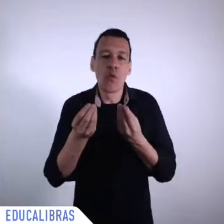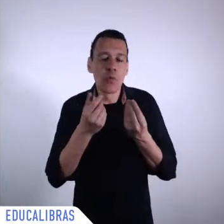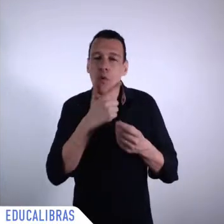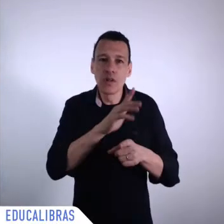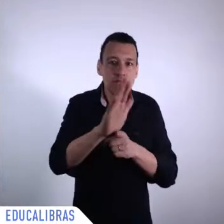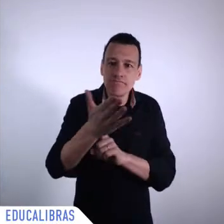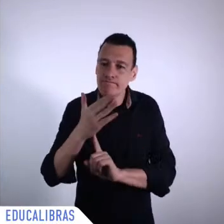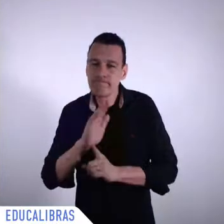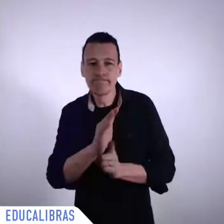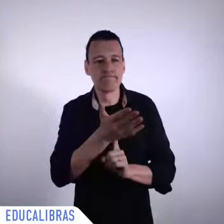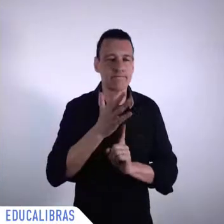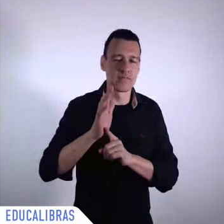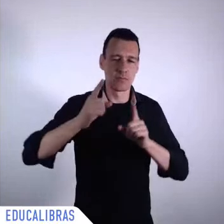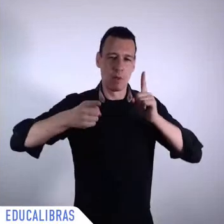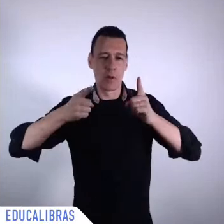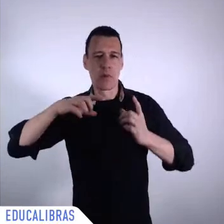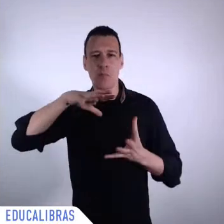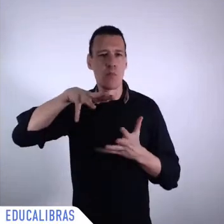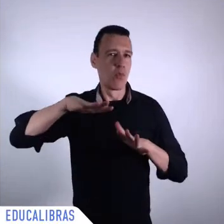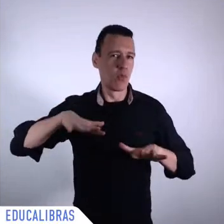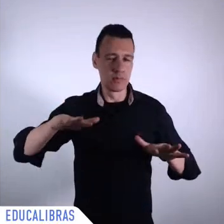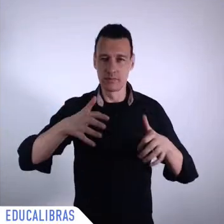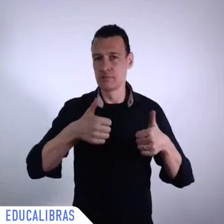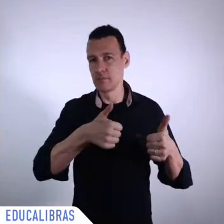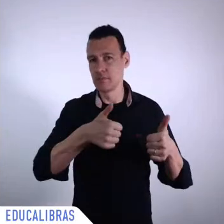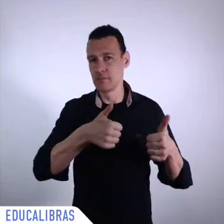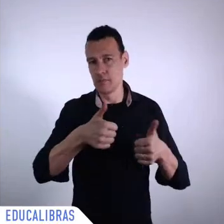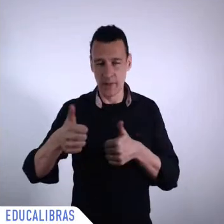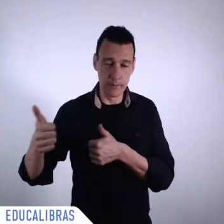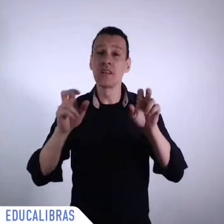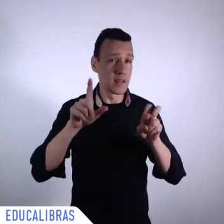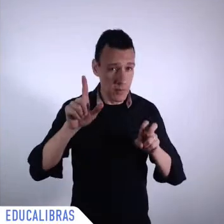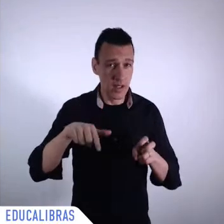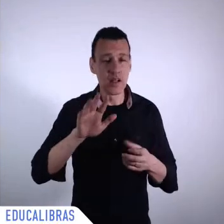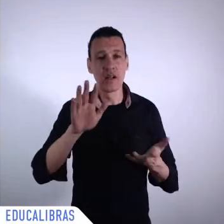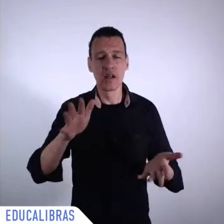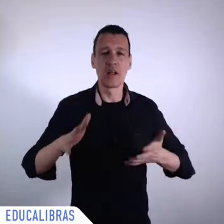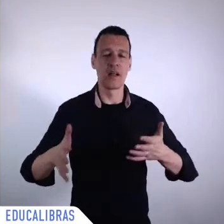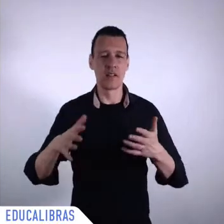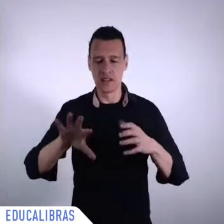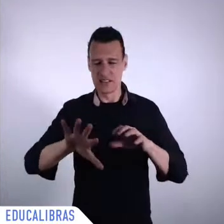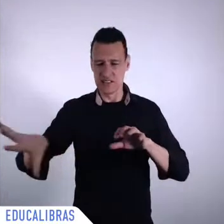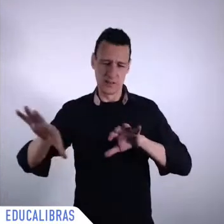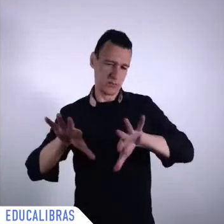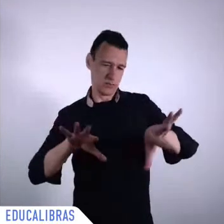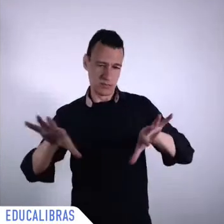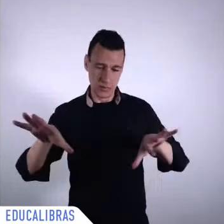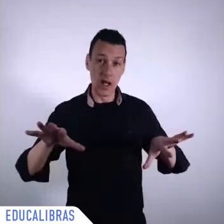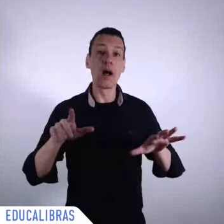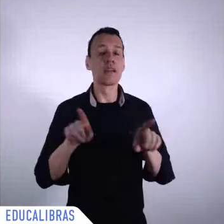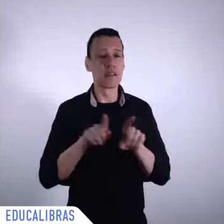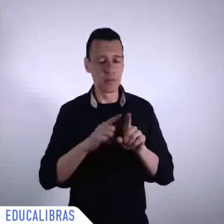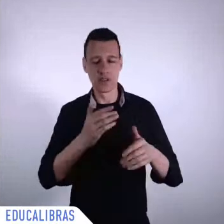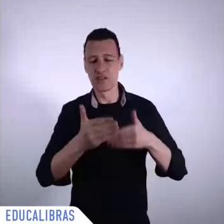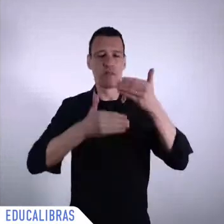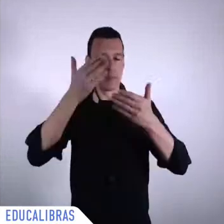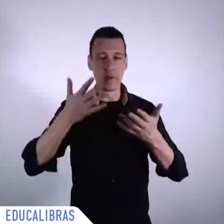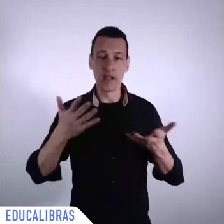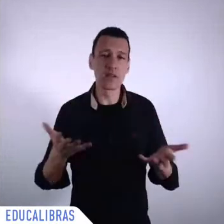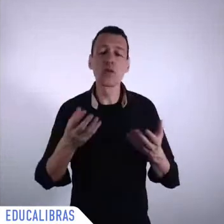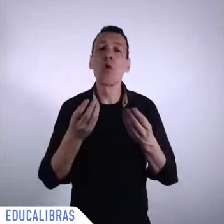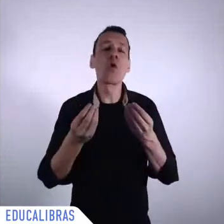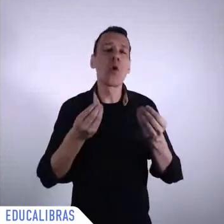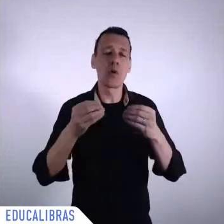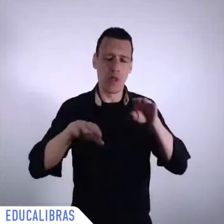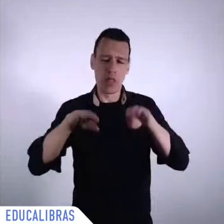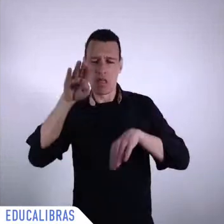the challenges and opportunities for the cooperation of Brazilian local and global governance. We are going to talk